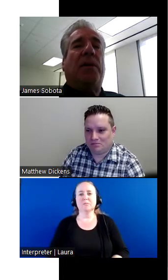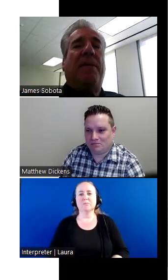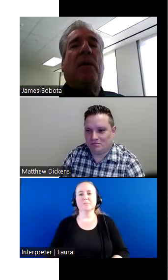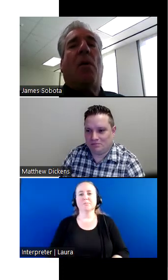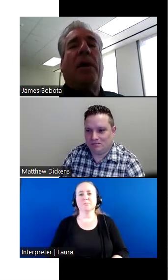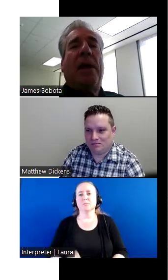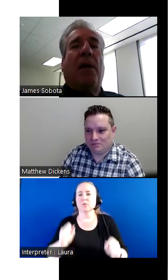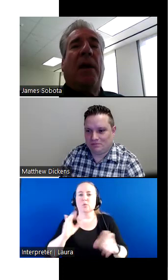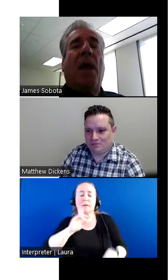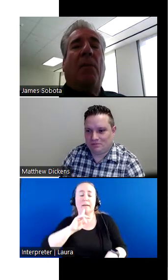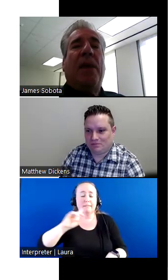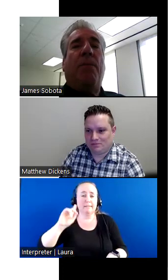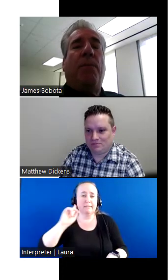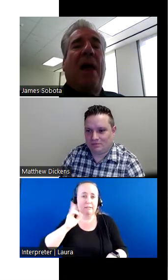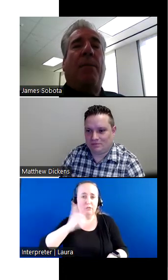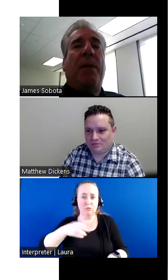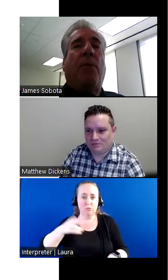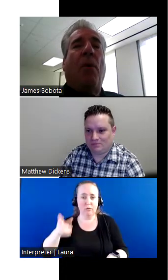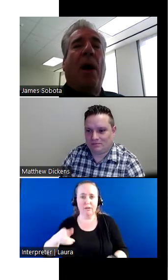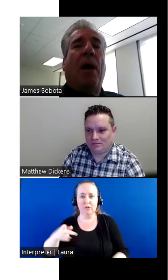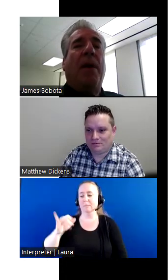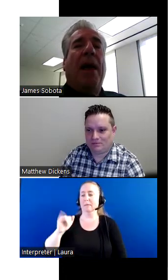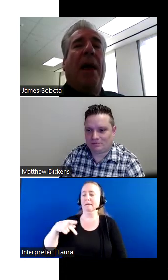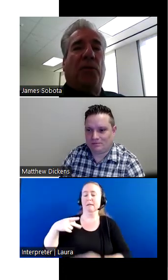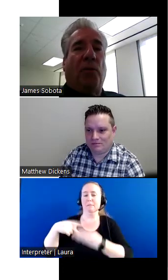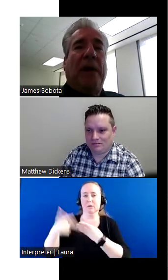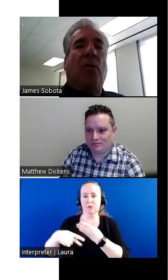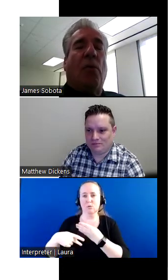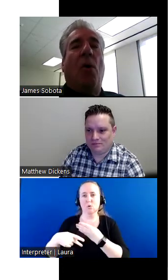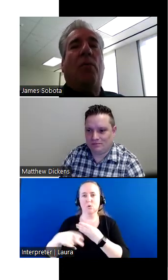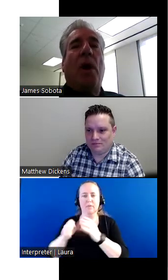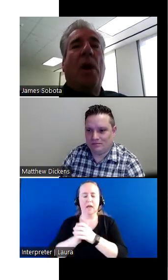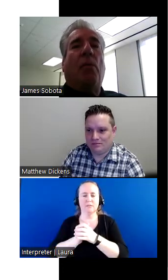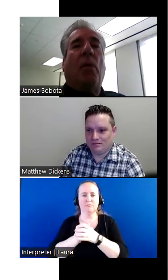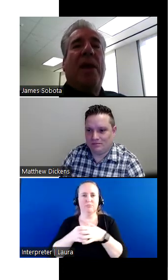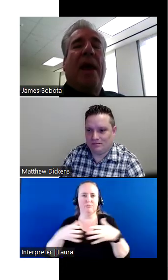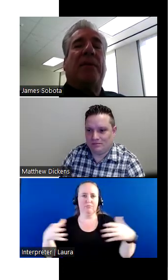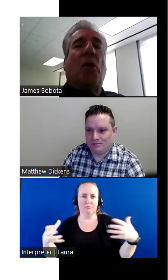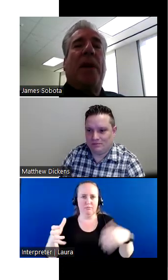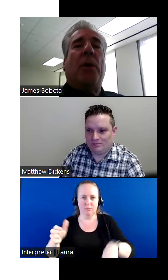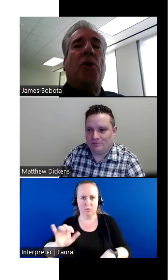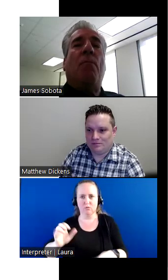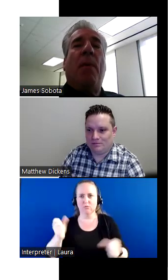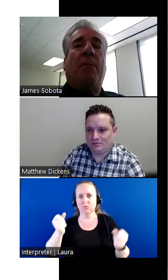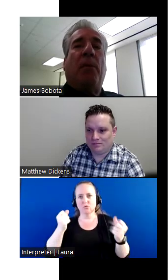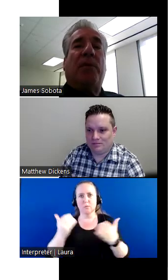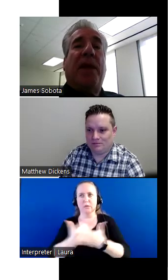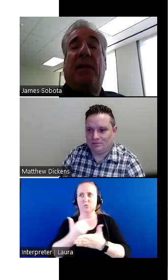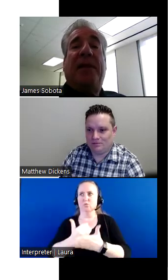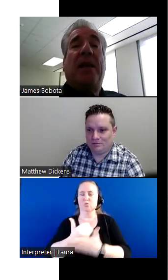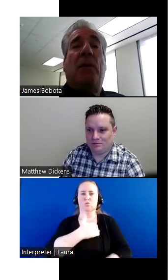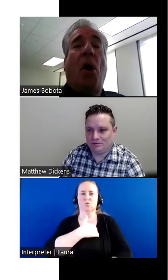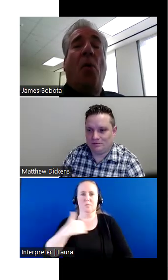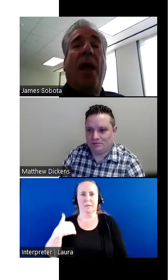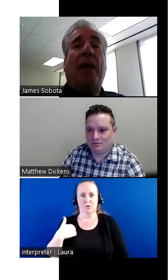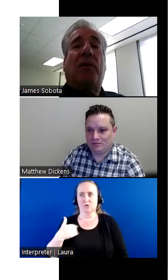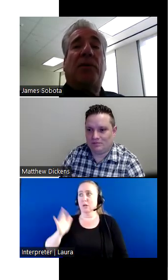our deaf and hard of hearing PIP program has really grown where we have so many new members that